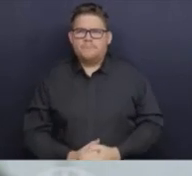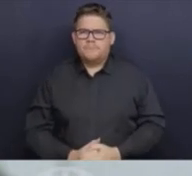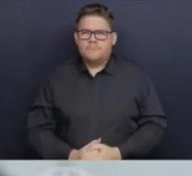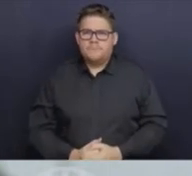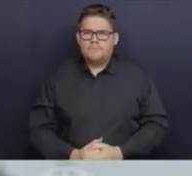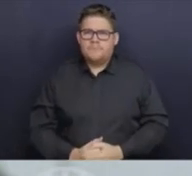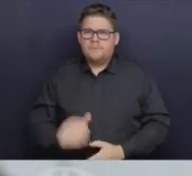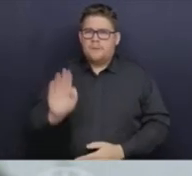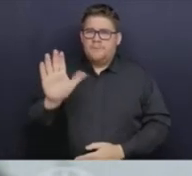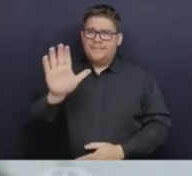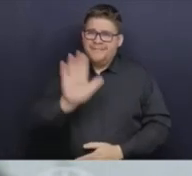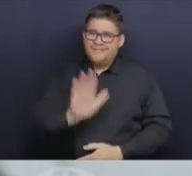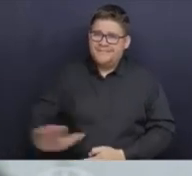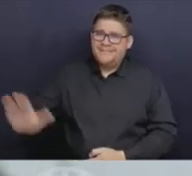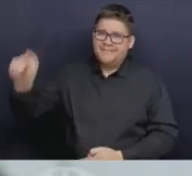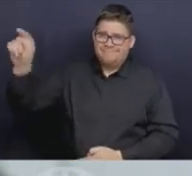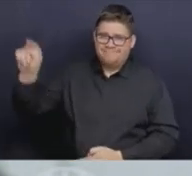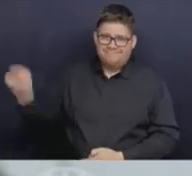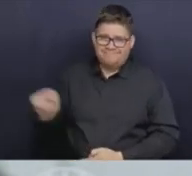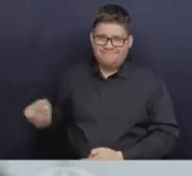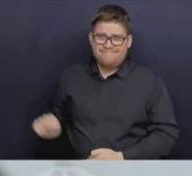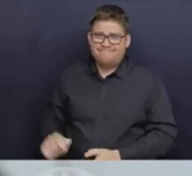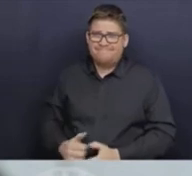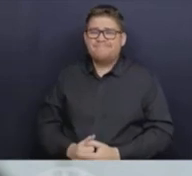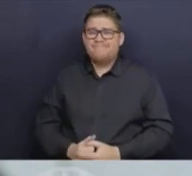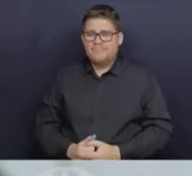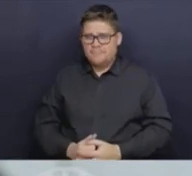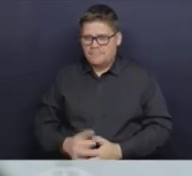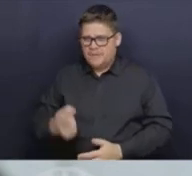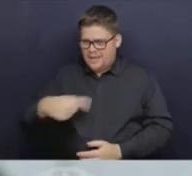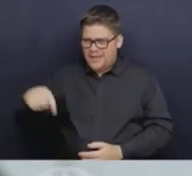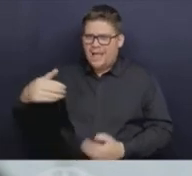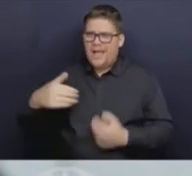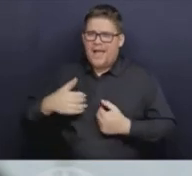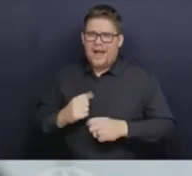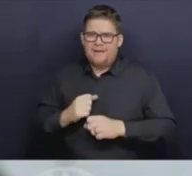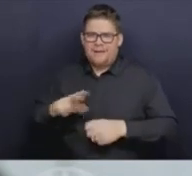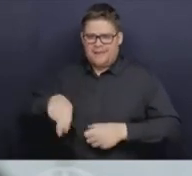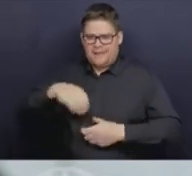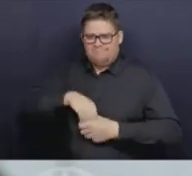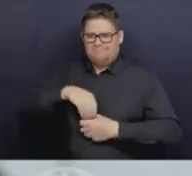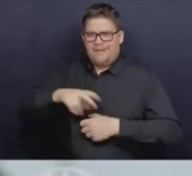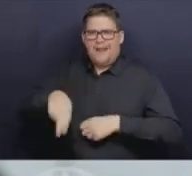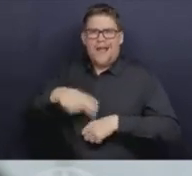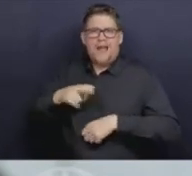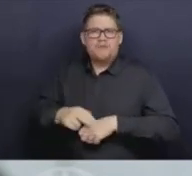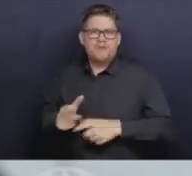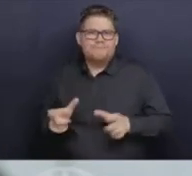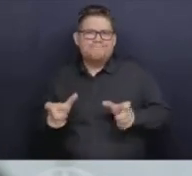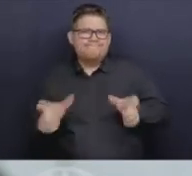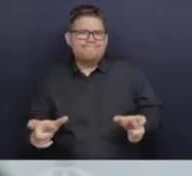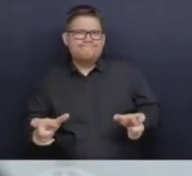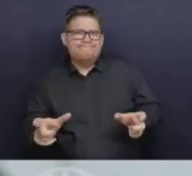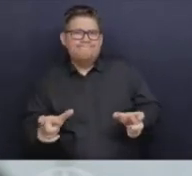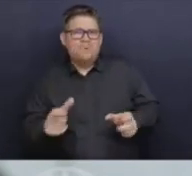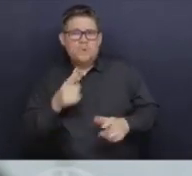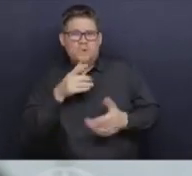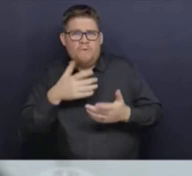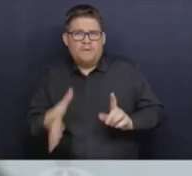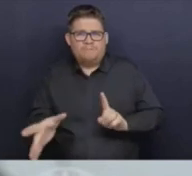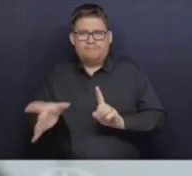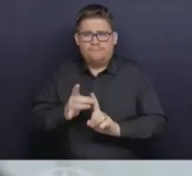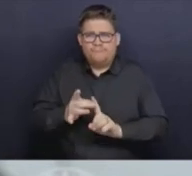We are no longer in the place where we needed to take extraordinary measures because everybody was susceptible